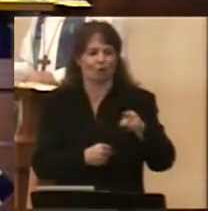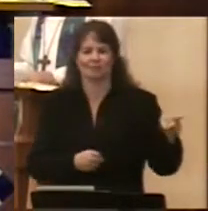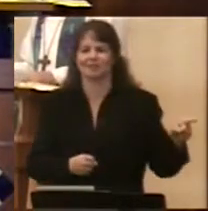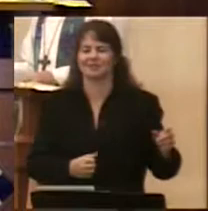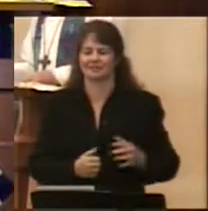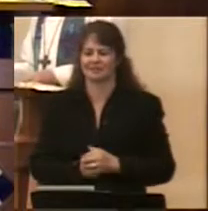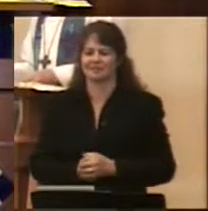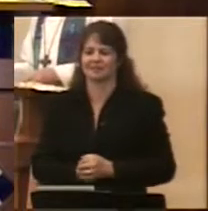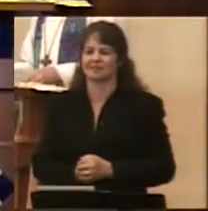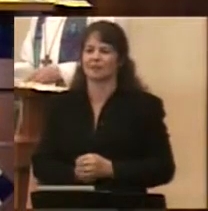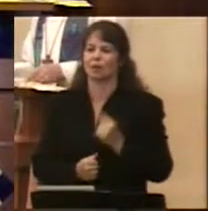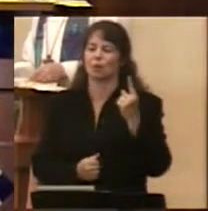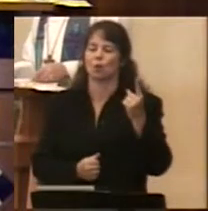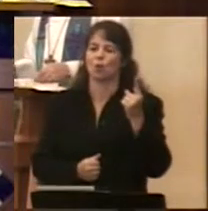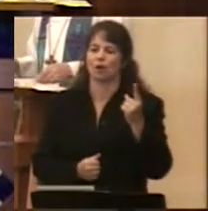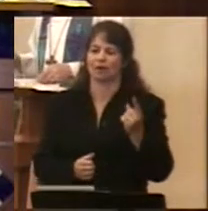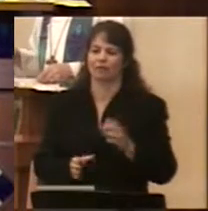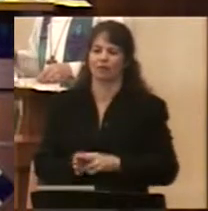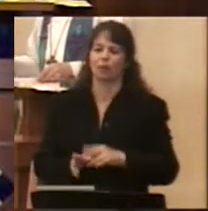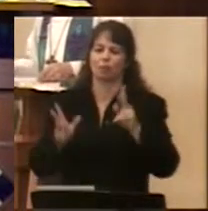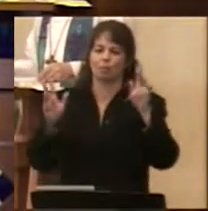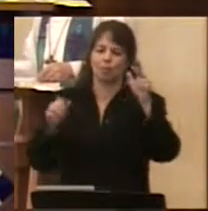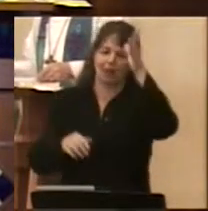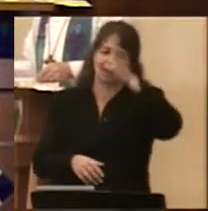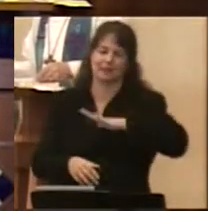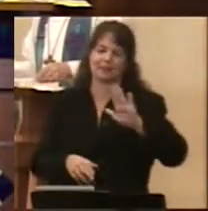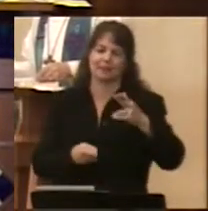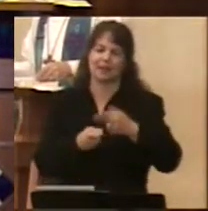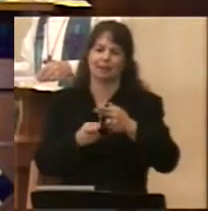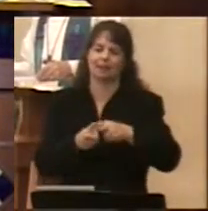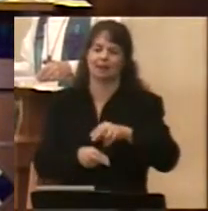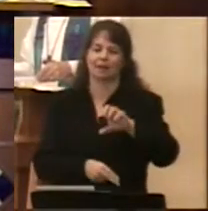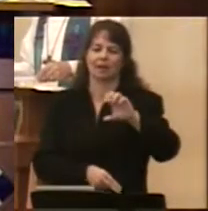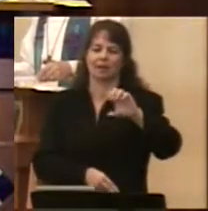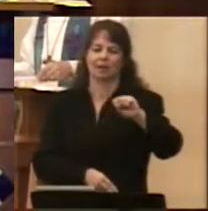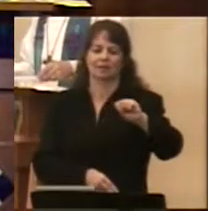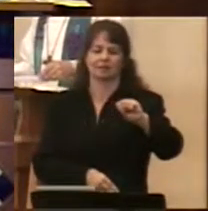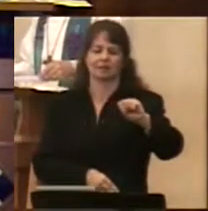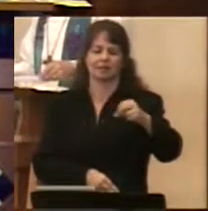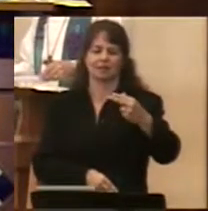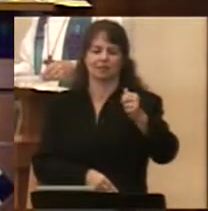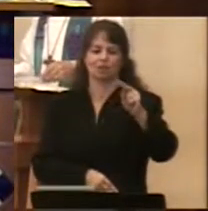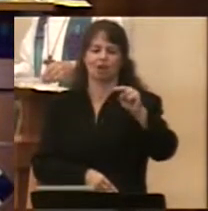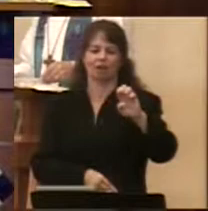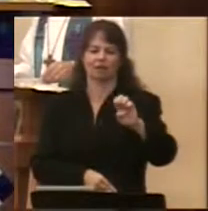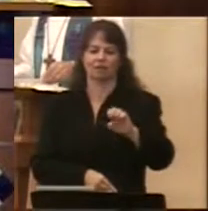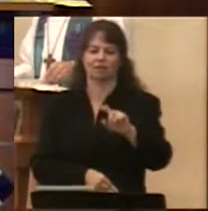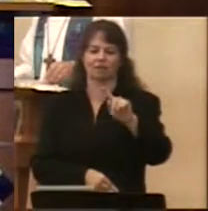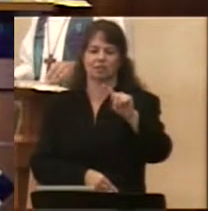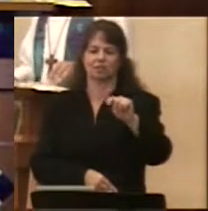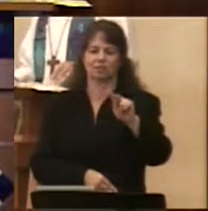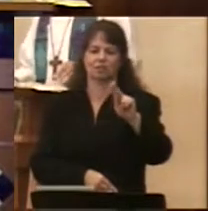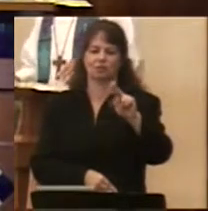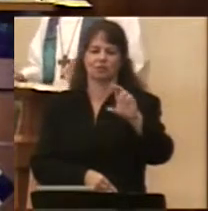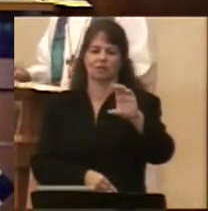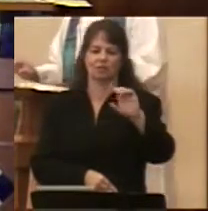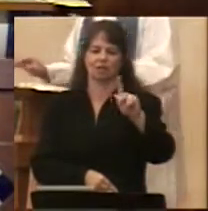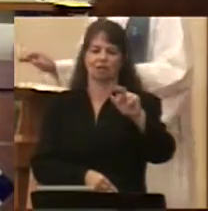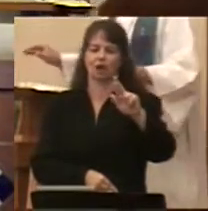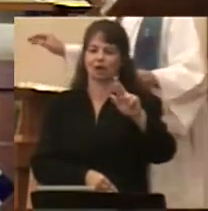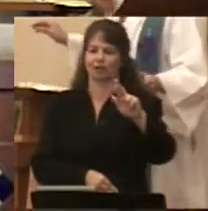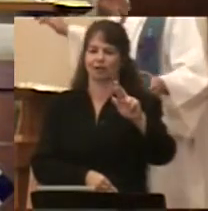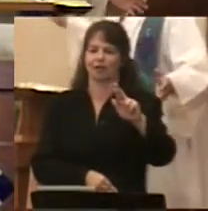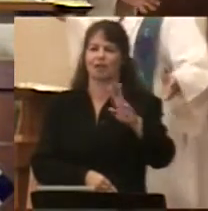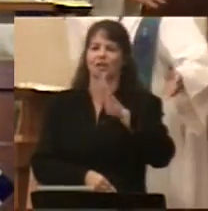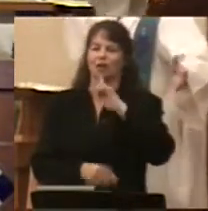One of the performers there, Sean Tucker, who is a very famous aerobatic performer, likes